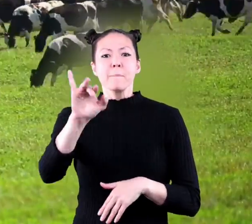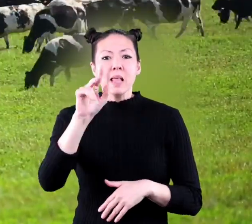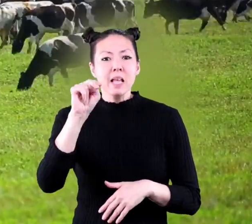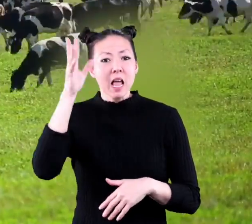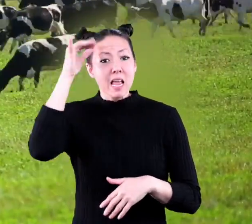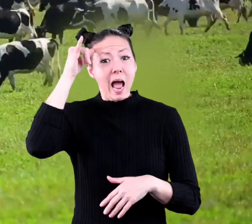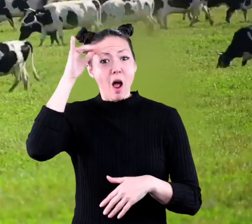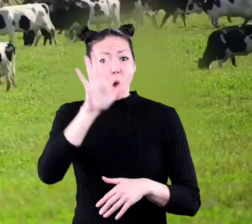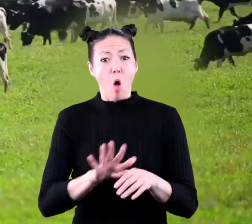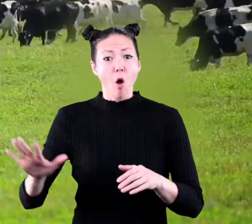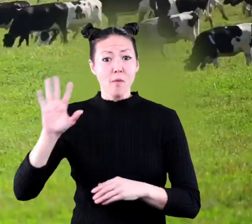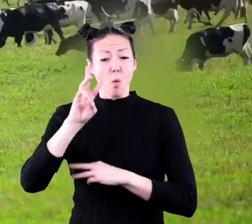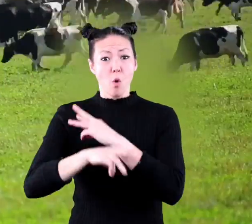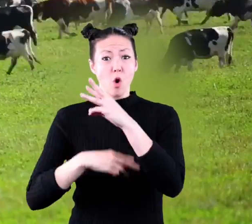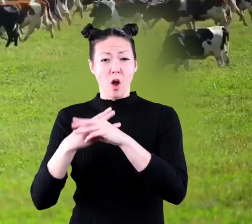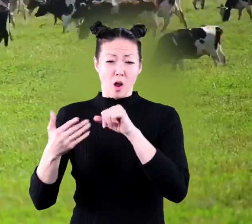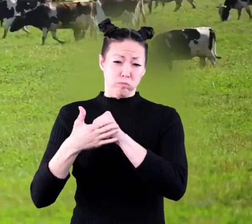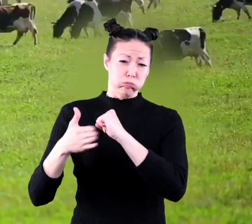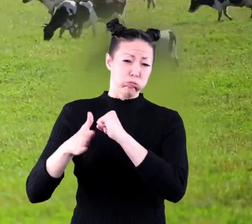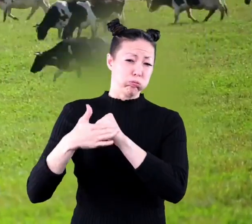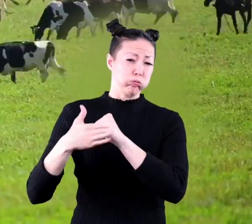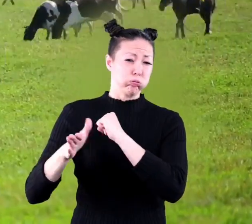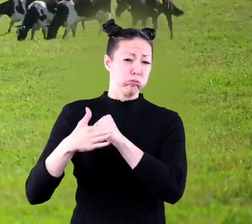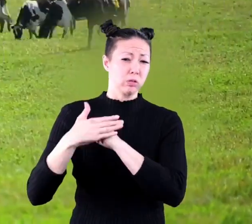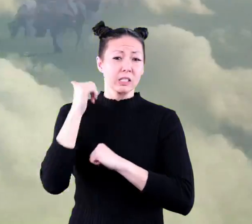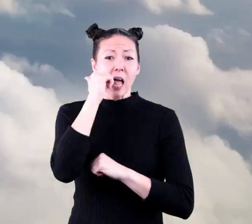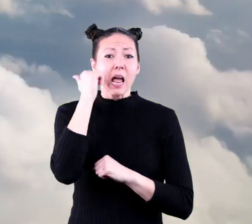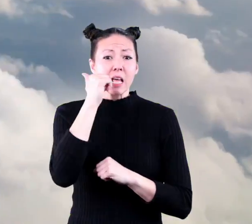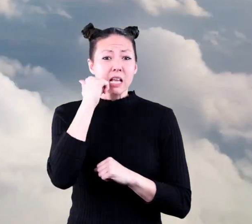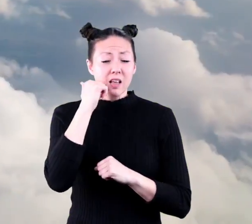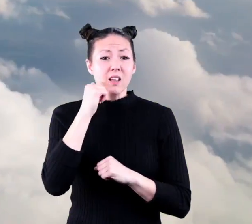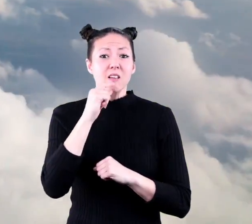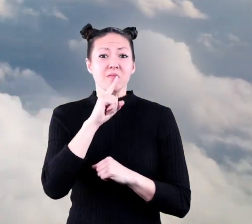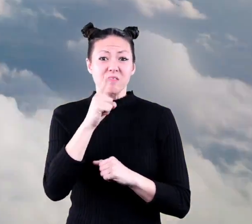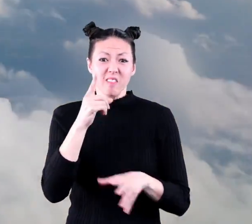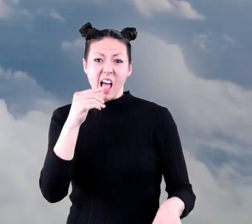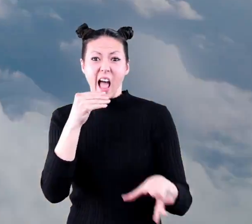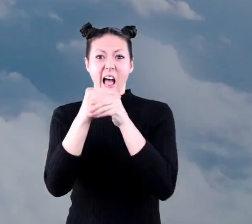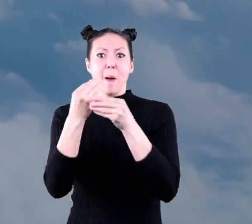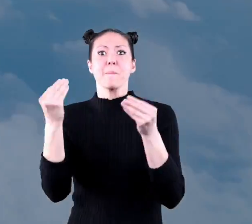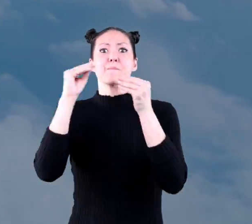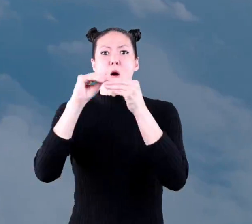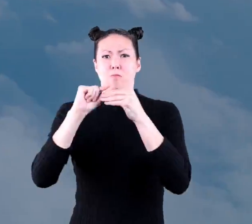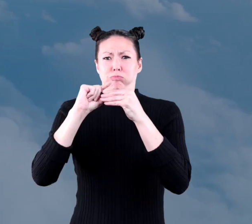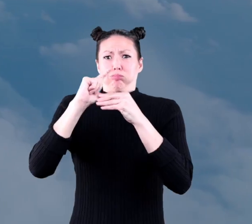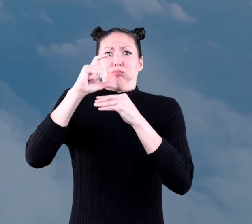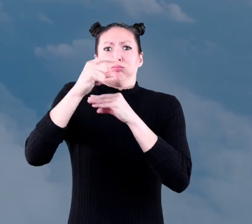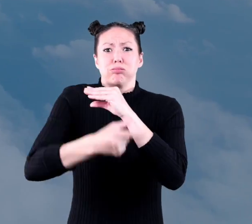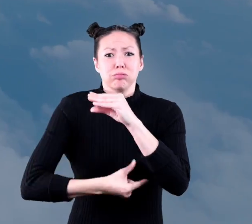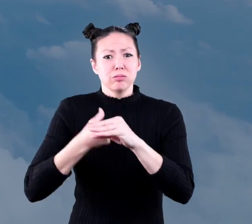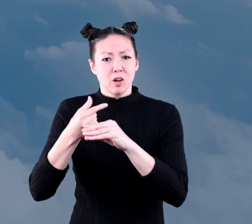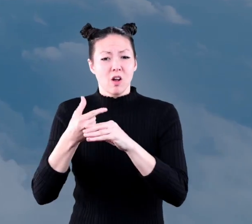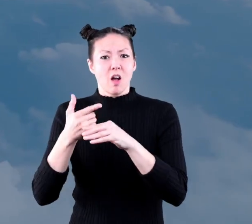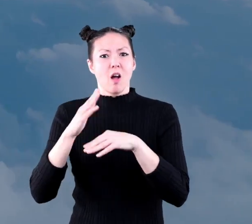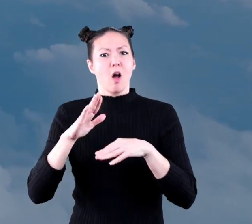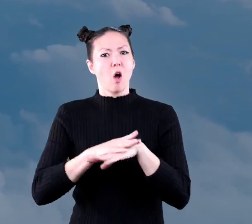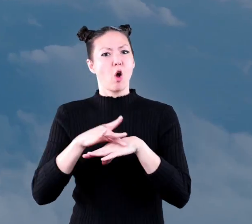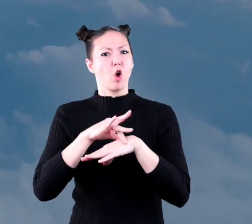billion cows in the world farting daily, it really adds to the blanket covering the Earth.